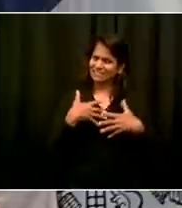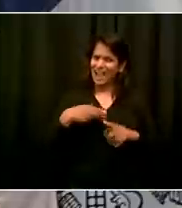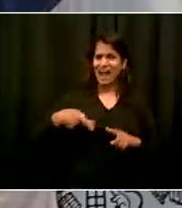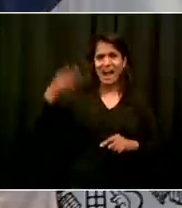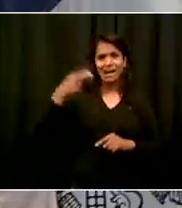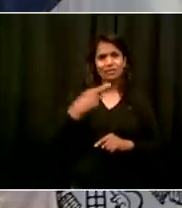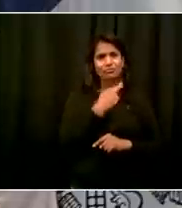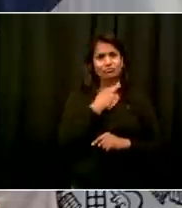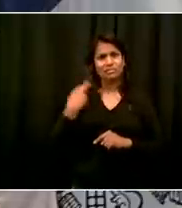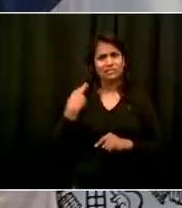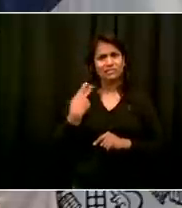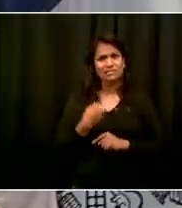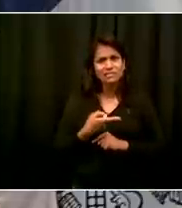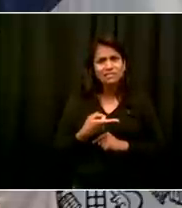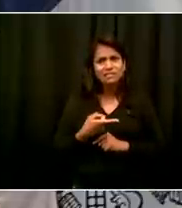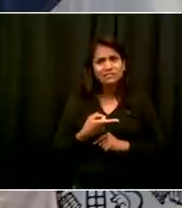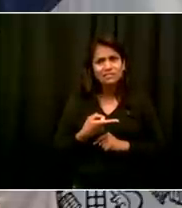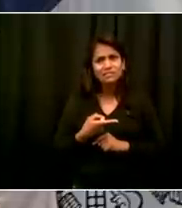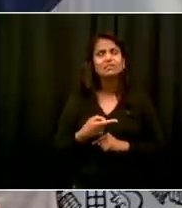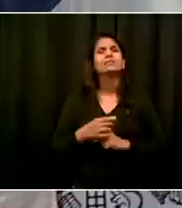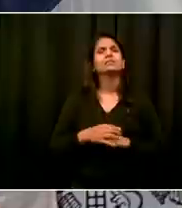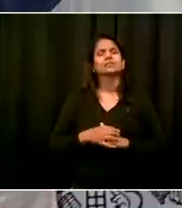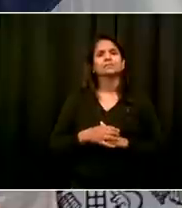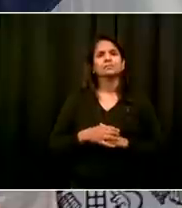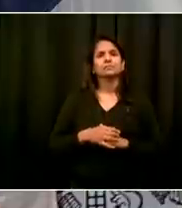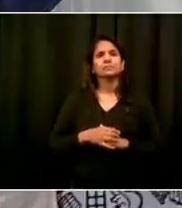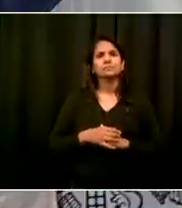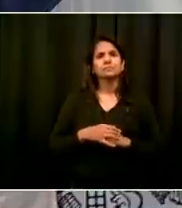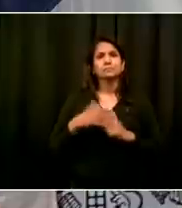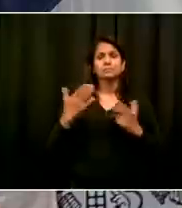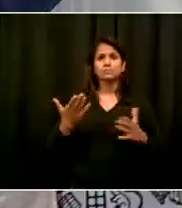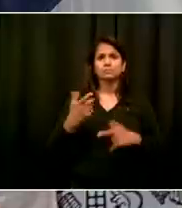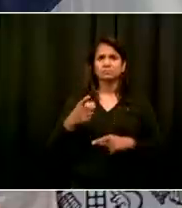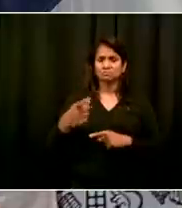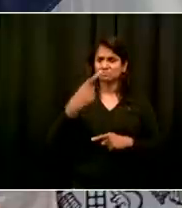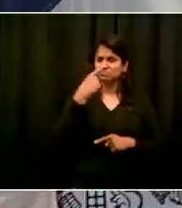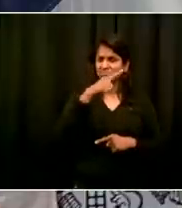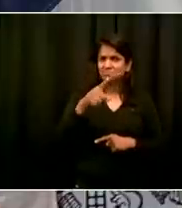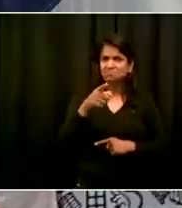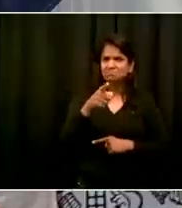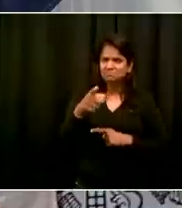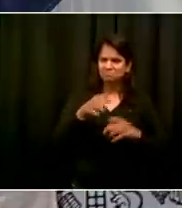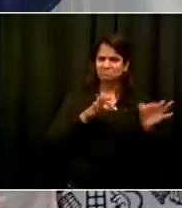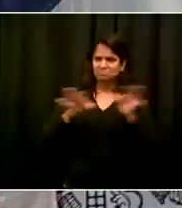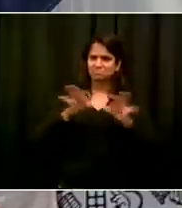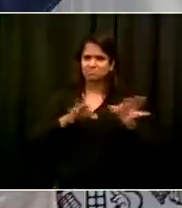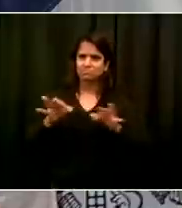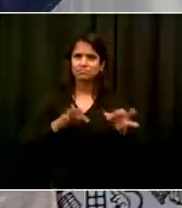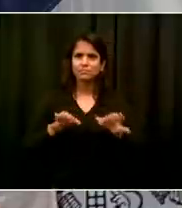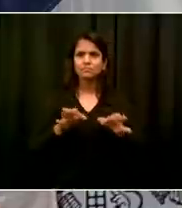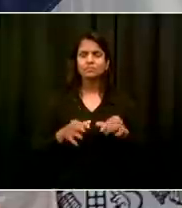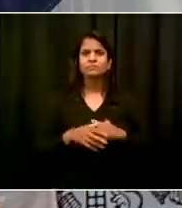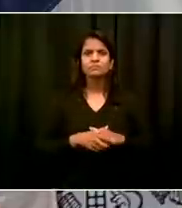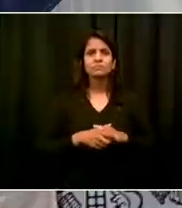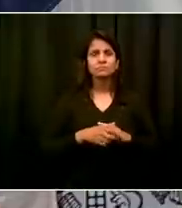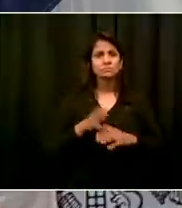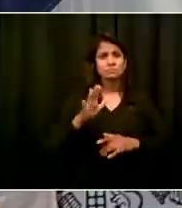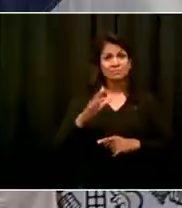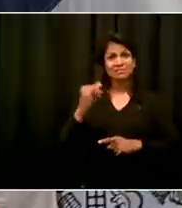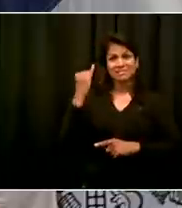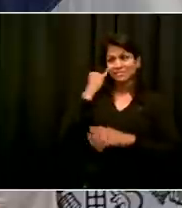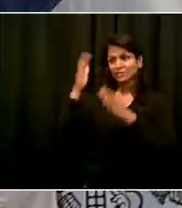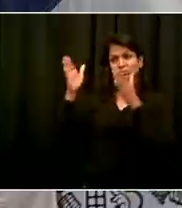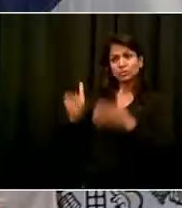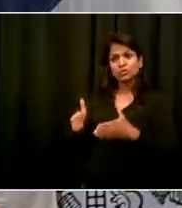are reckless. Could you please specify, beside of the shutdown, the, if someone breaks the rules, shut down the restaurant